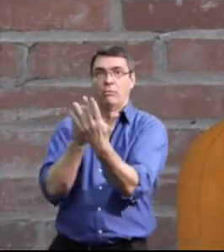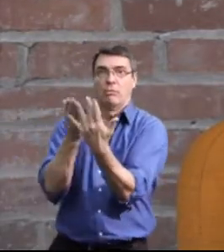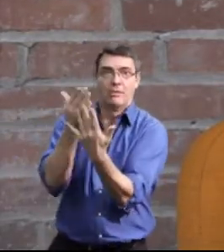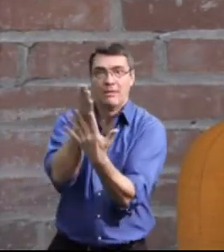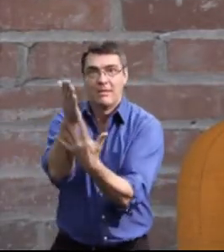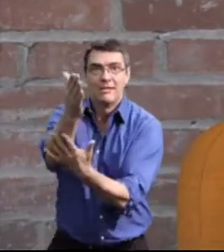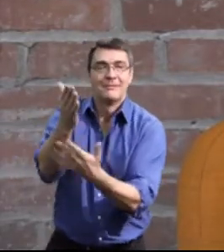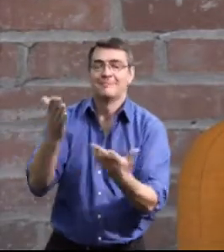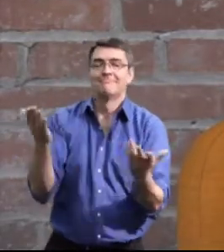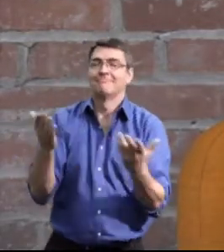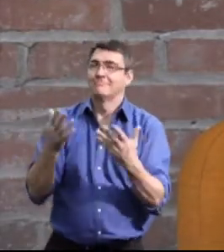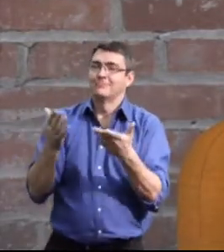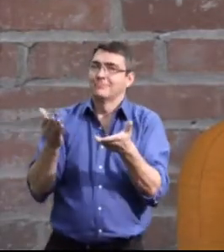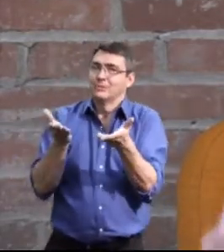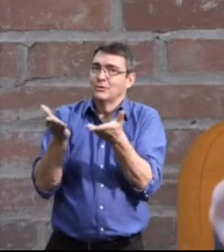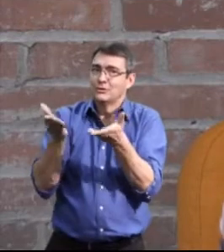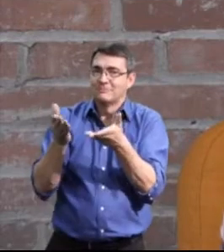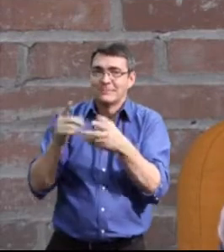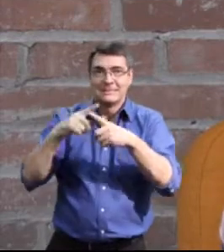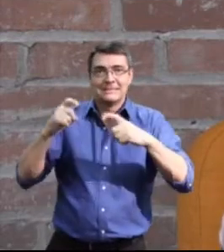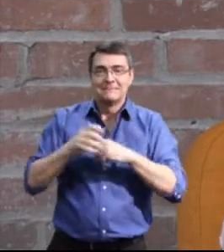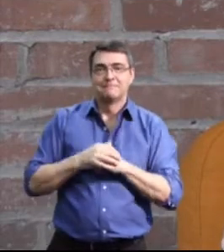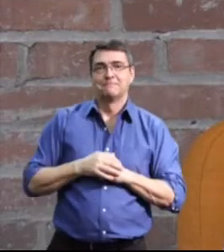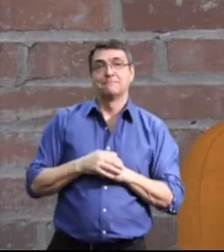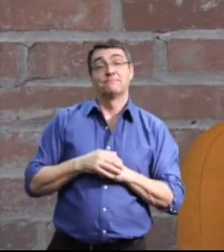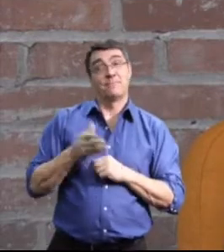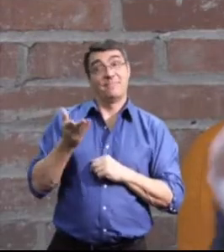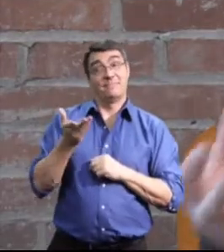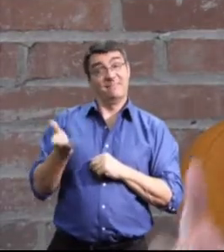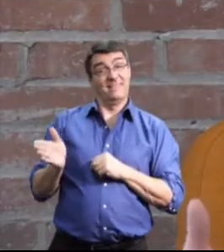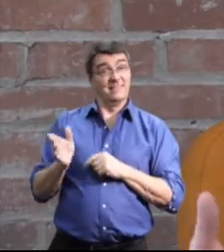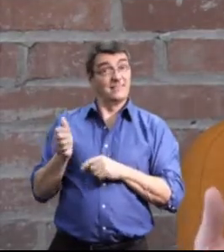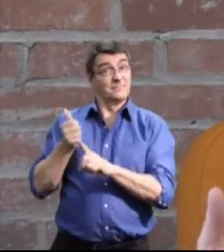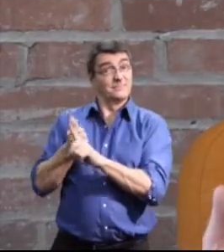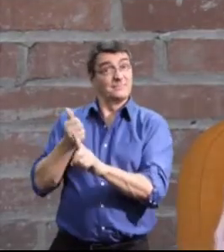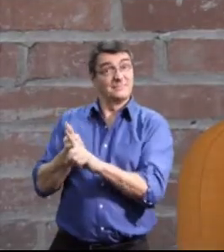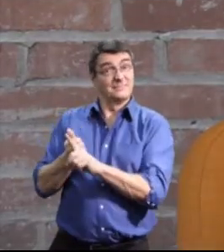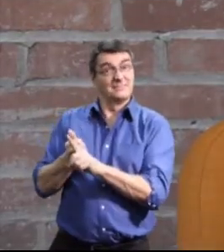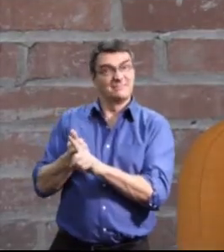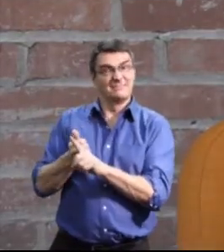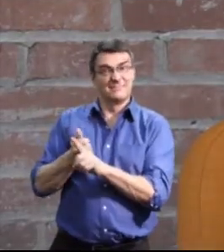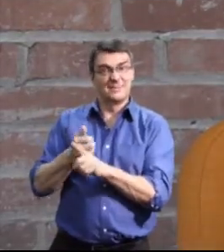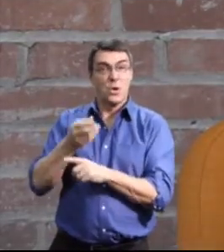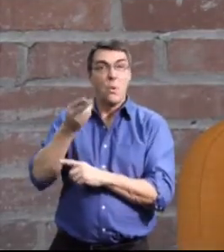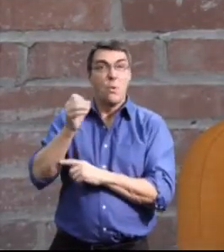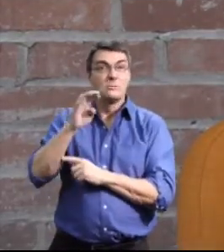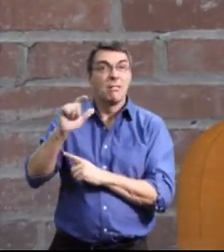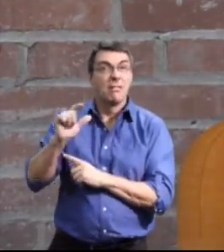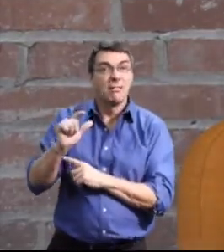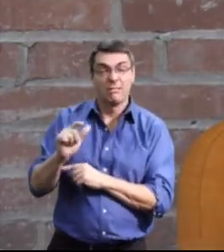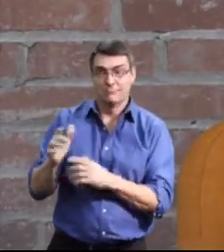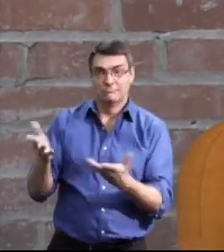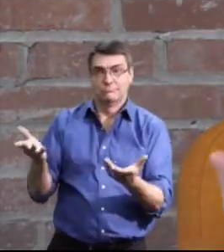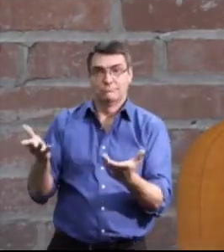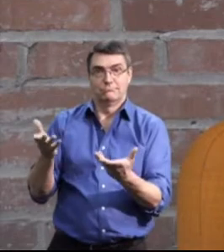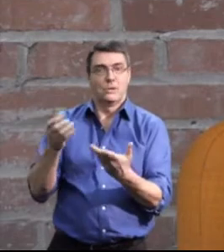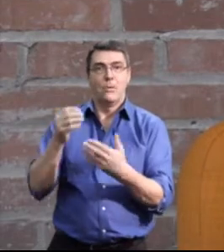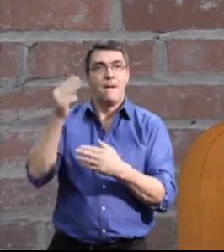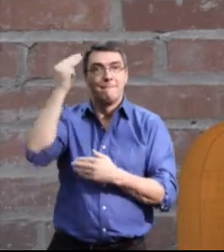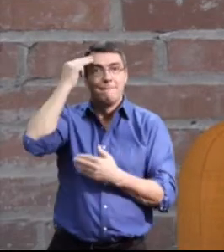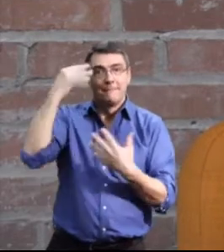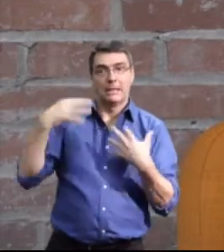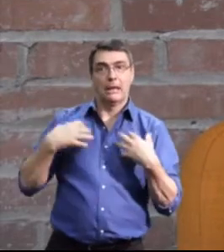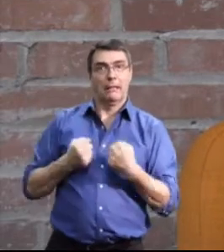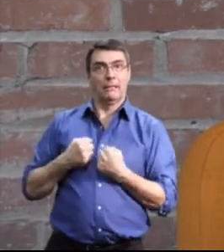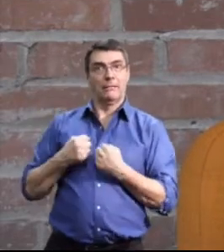service delivery system, they were ending up in places like hotels, the